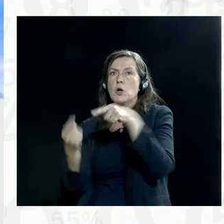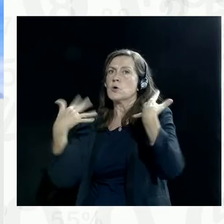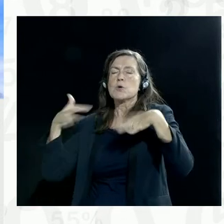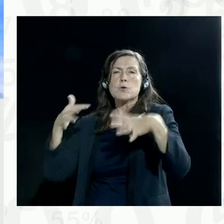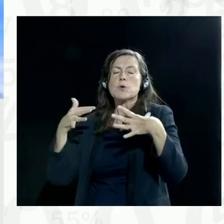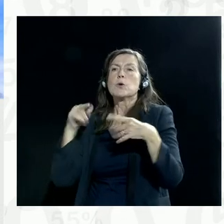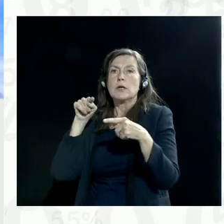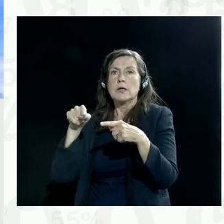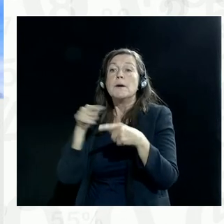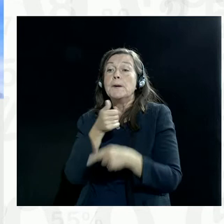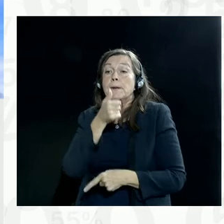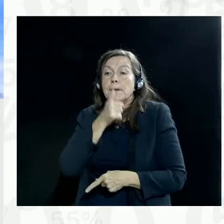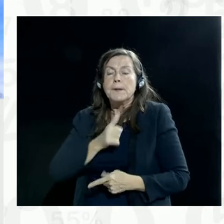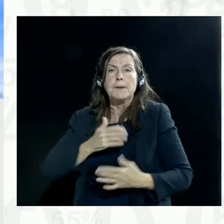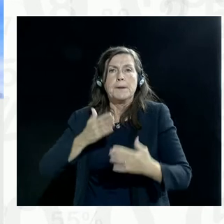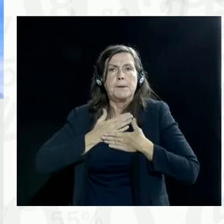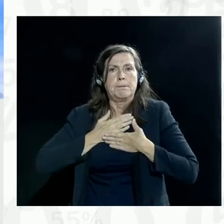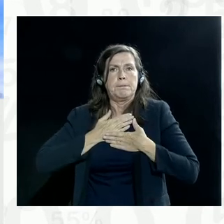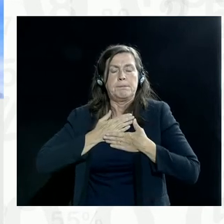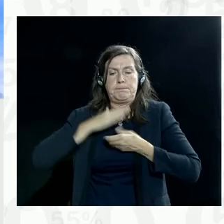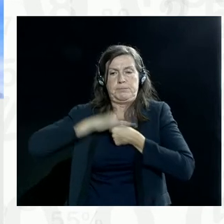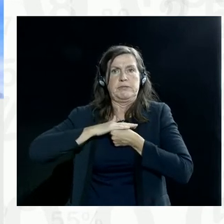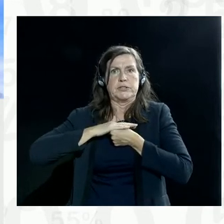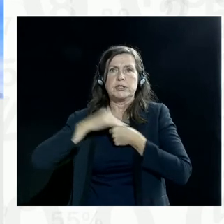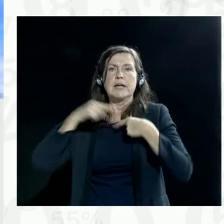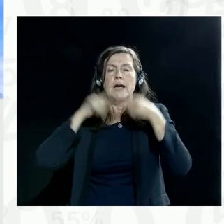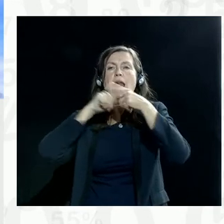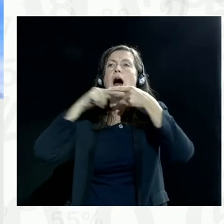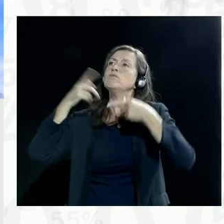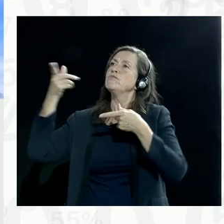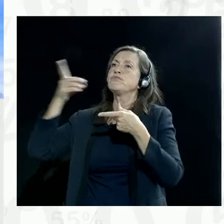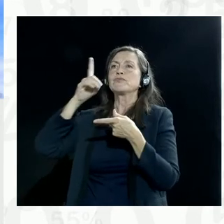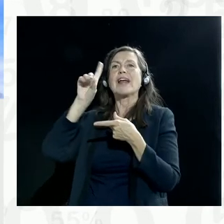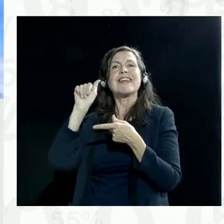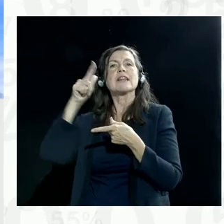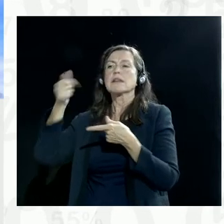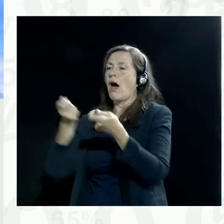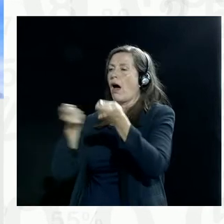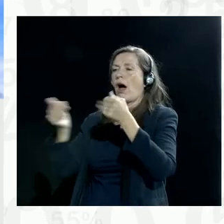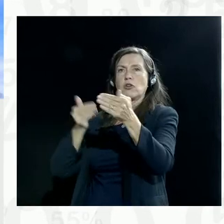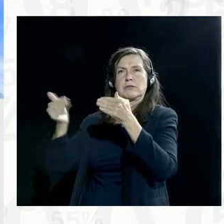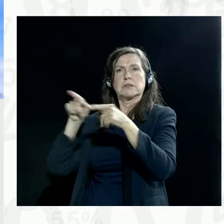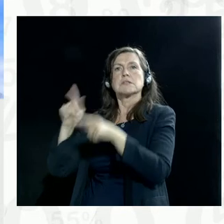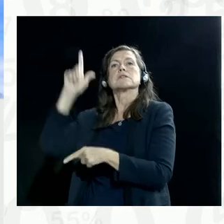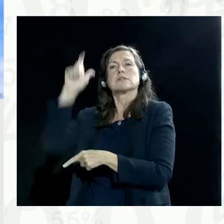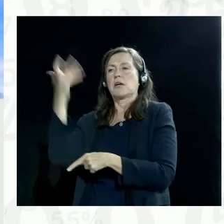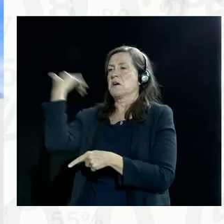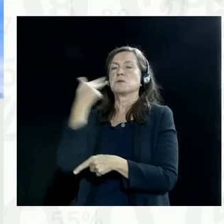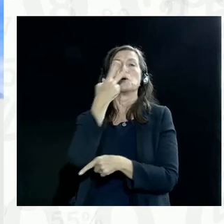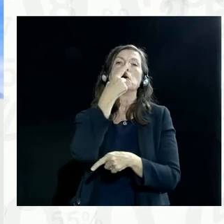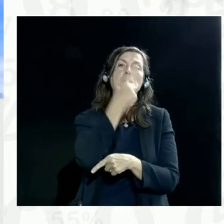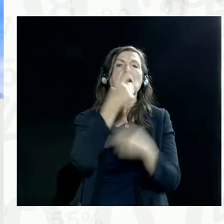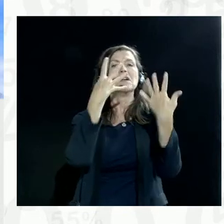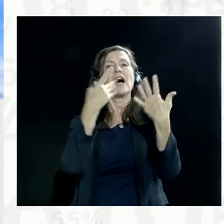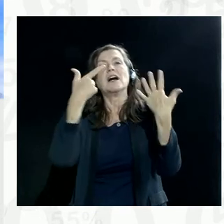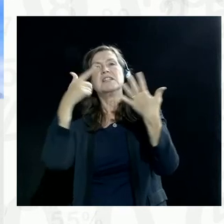privacy, privacy is a subset of data governance and modern data governance began in the 1970s. It began initially